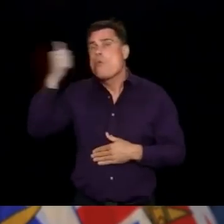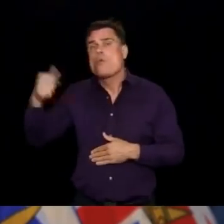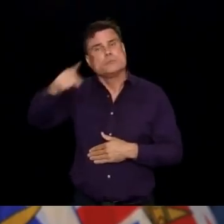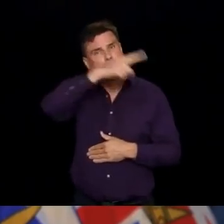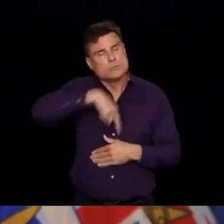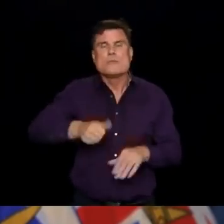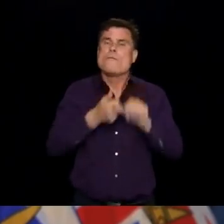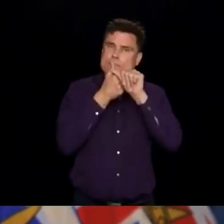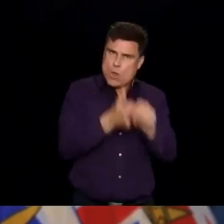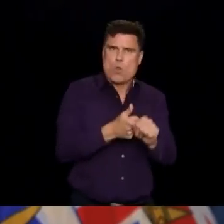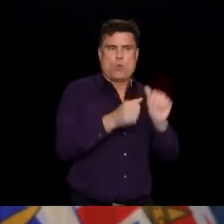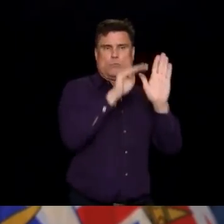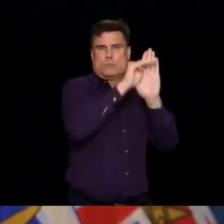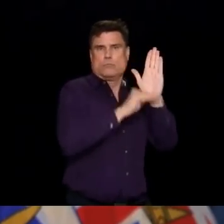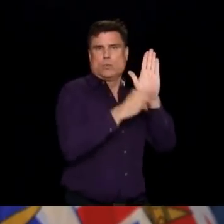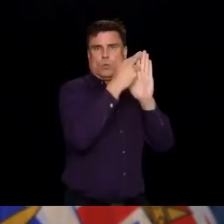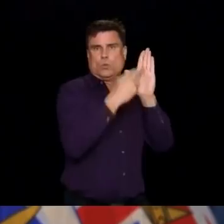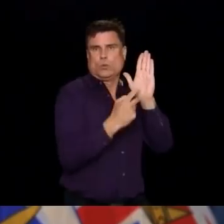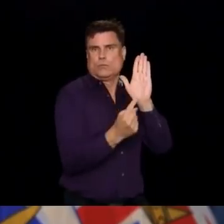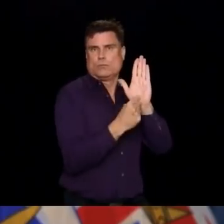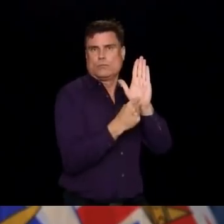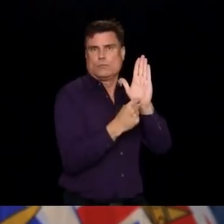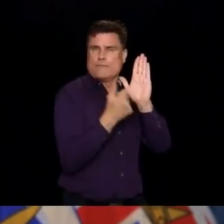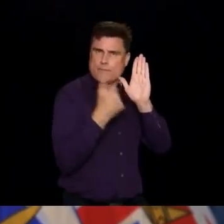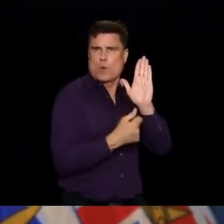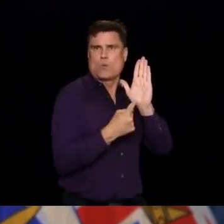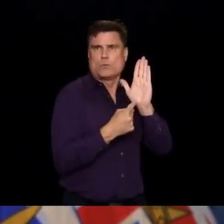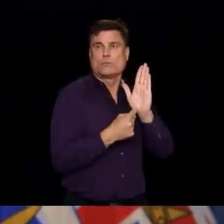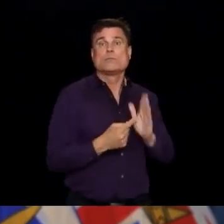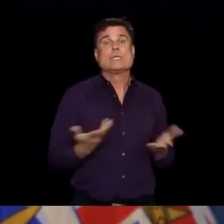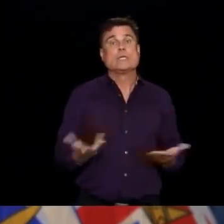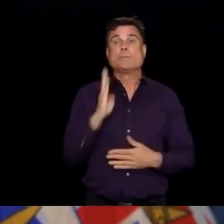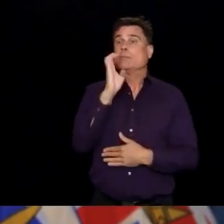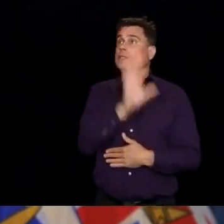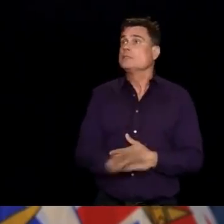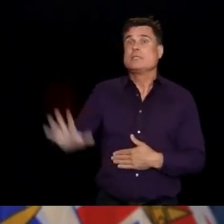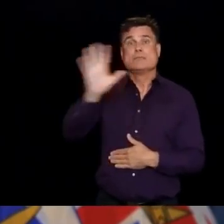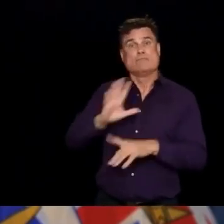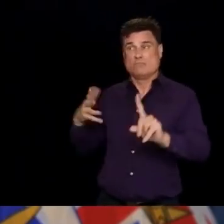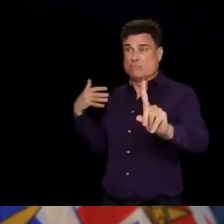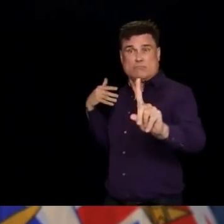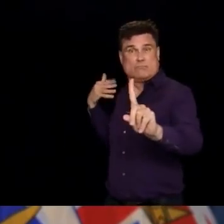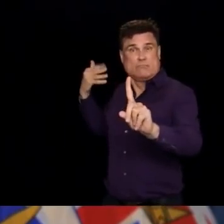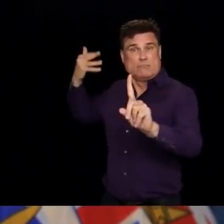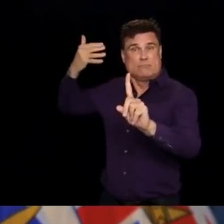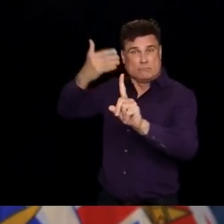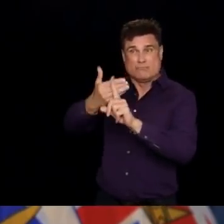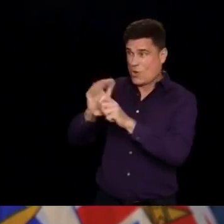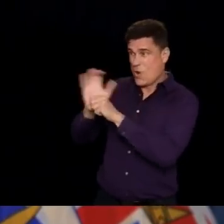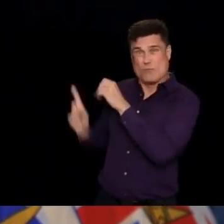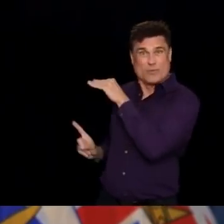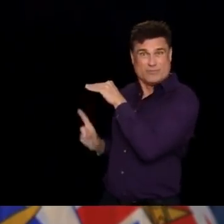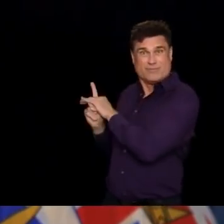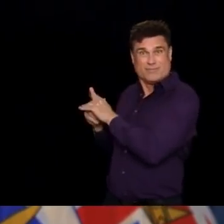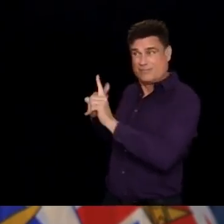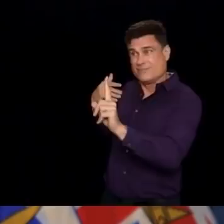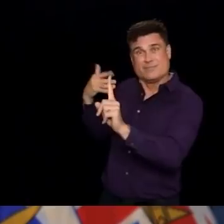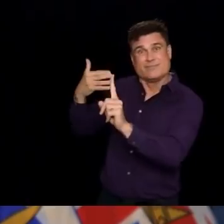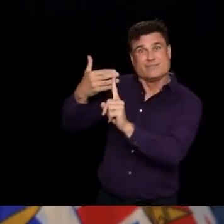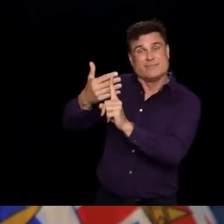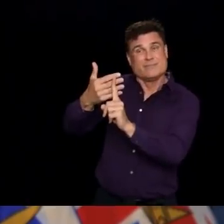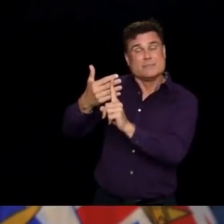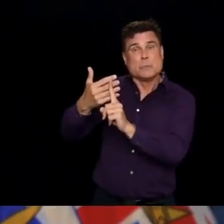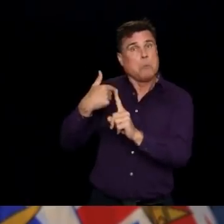This means leading by example. Like we have been doing in BC since the start of our pandemic. Assuming the best in those